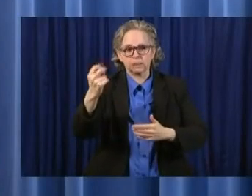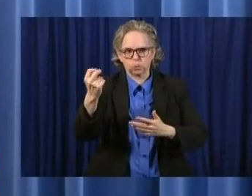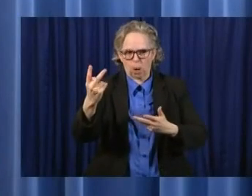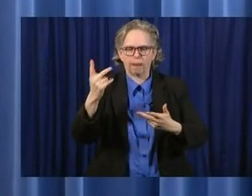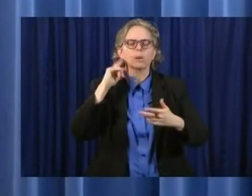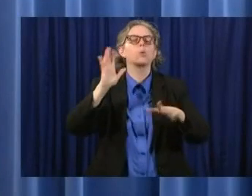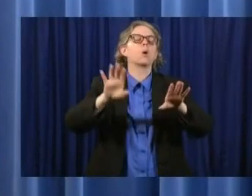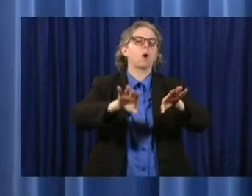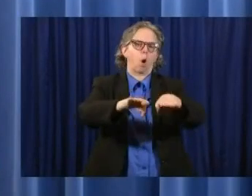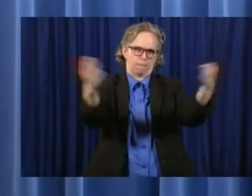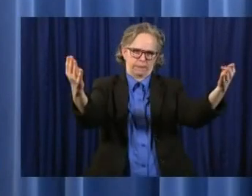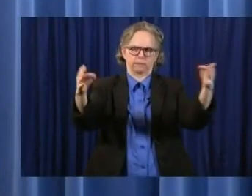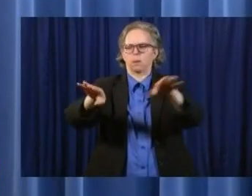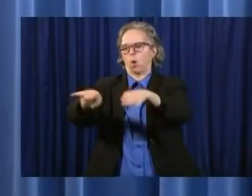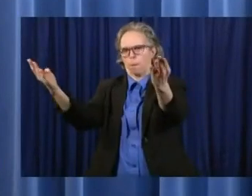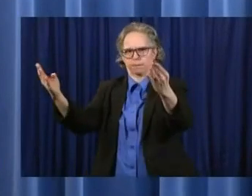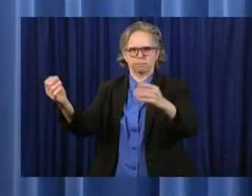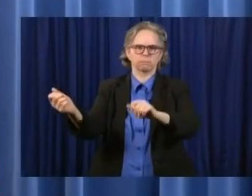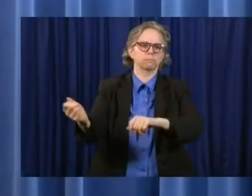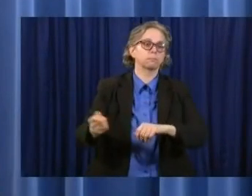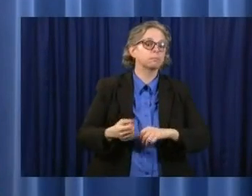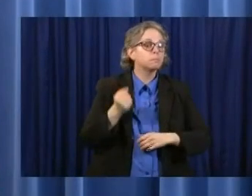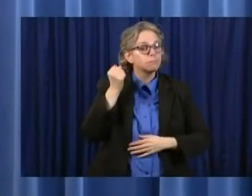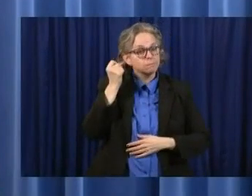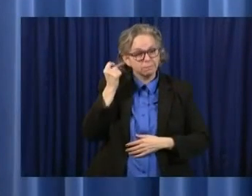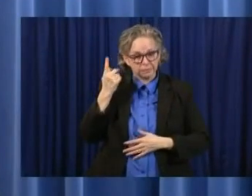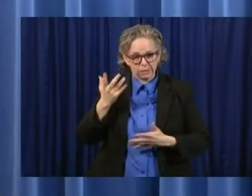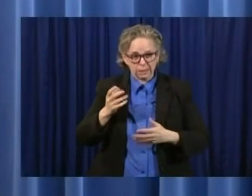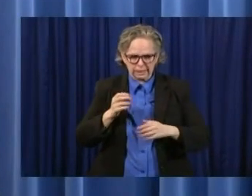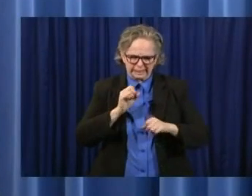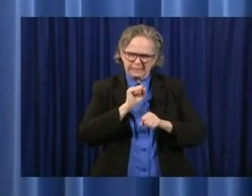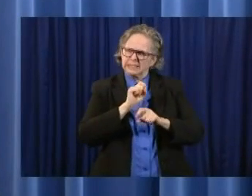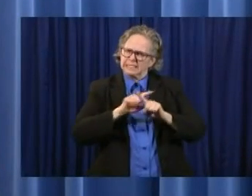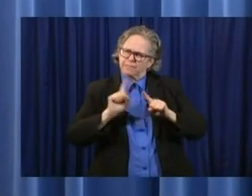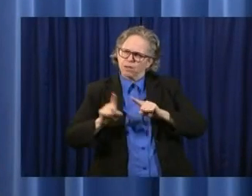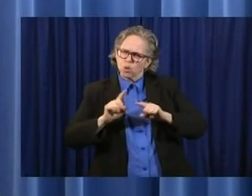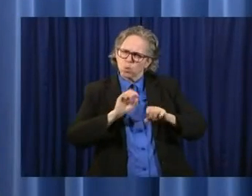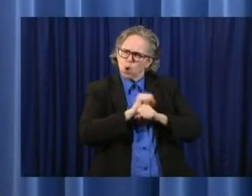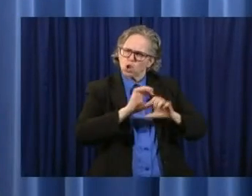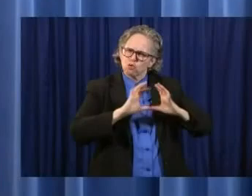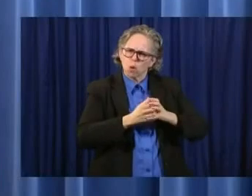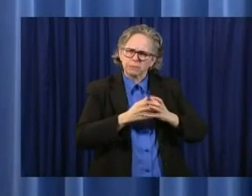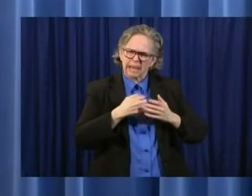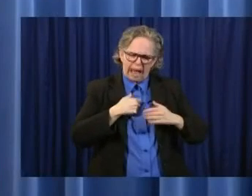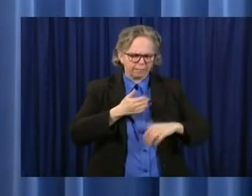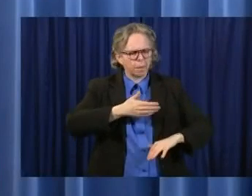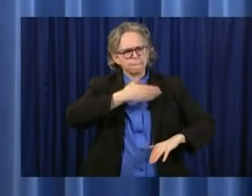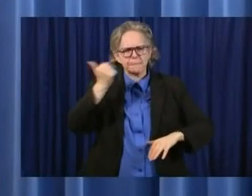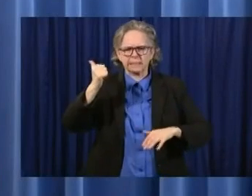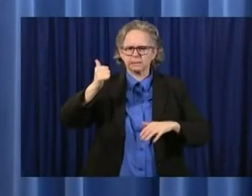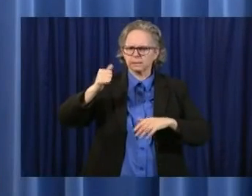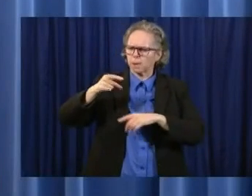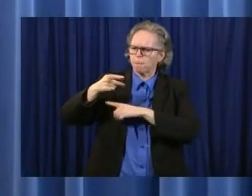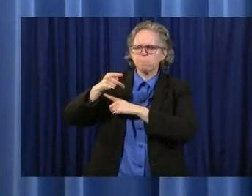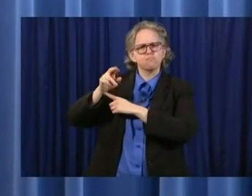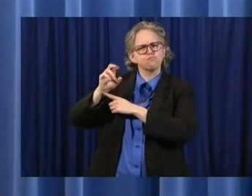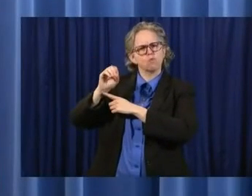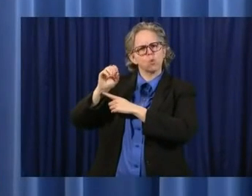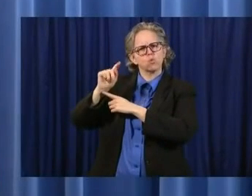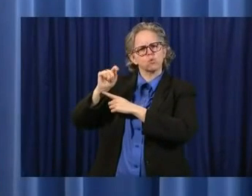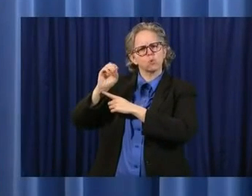to come up with the best protocol. And so as we start this new phase,